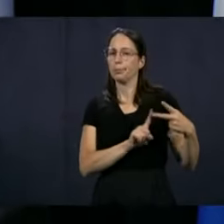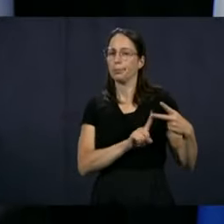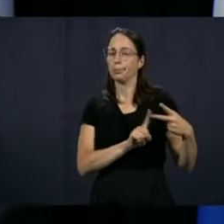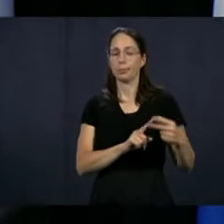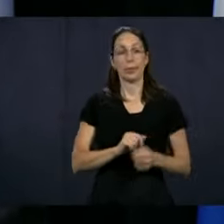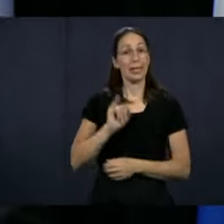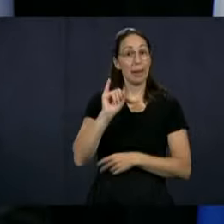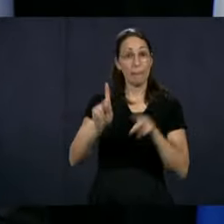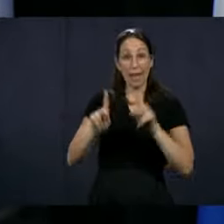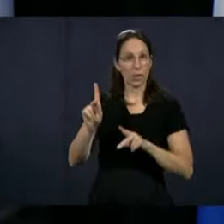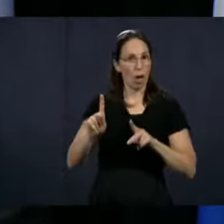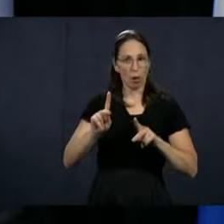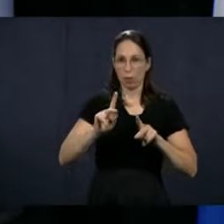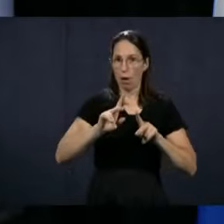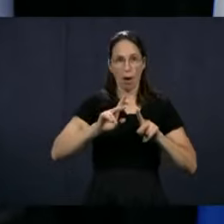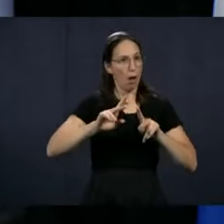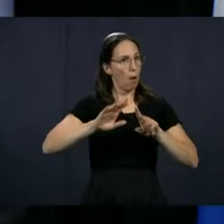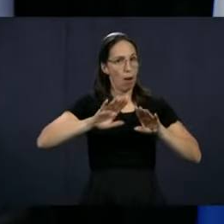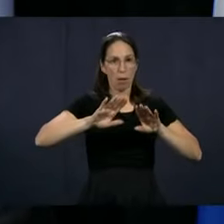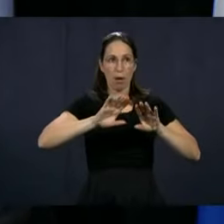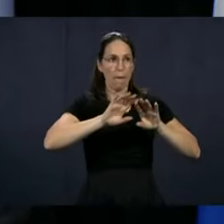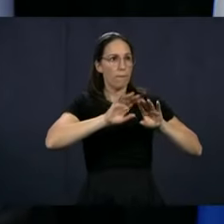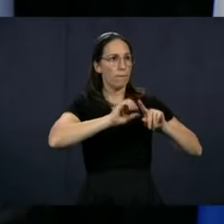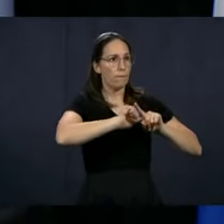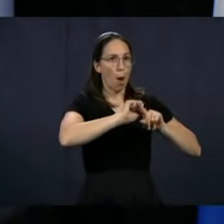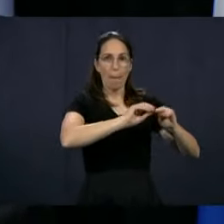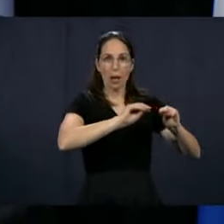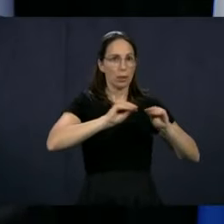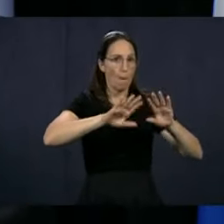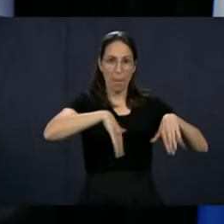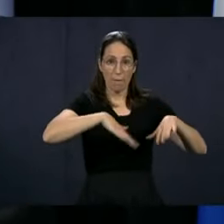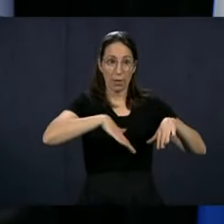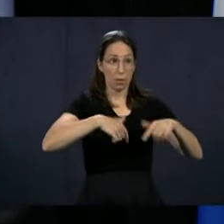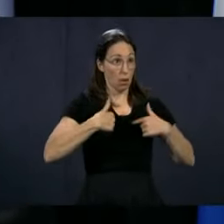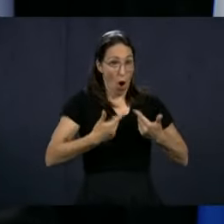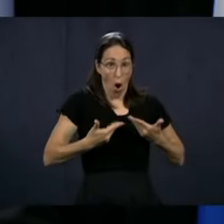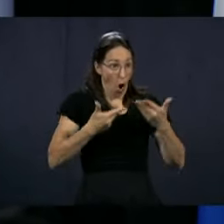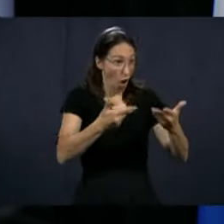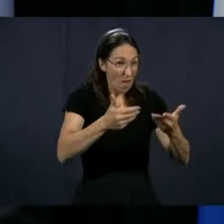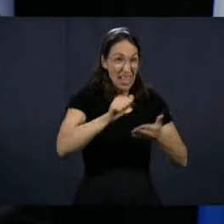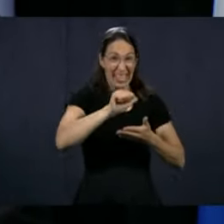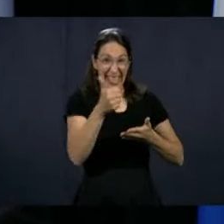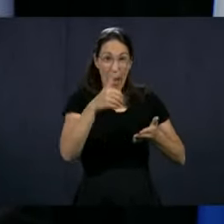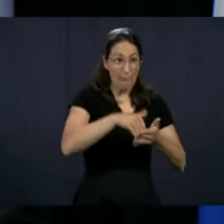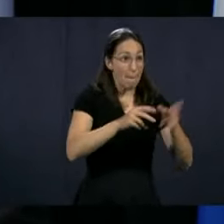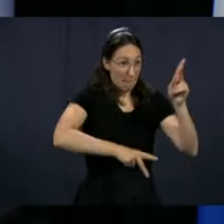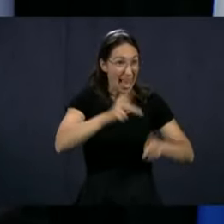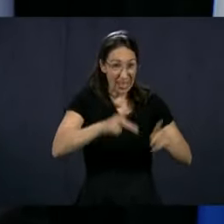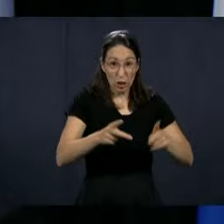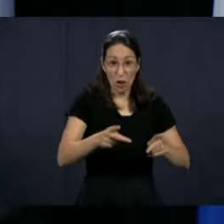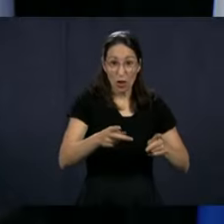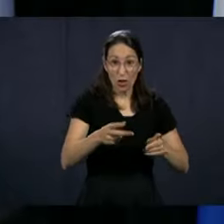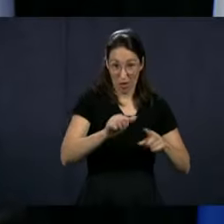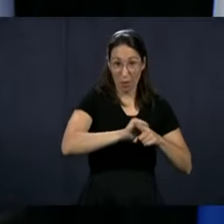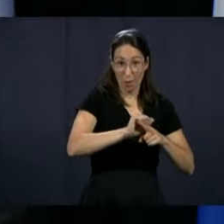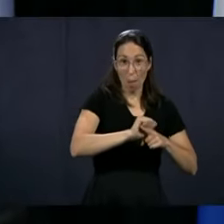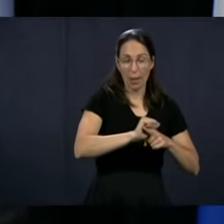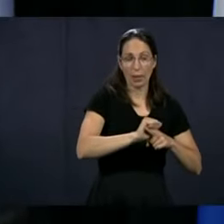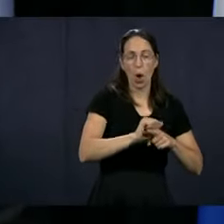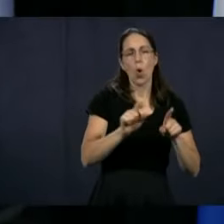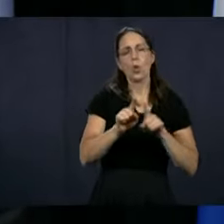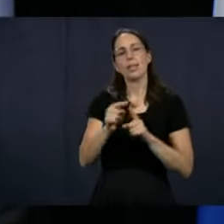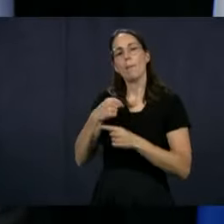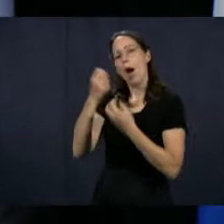as the untrained people, we're going to be training 10,000 of them. And what I wish to say to people